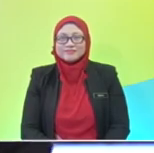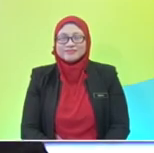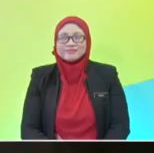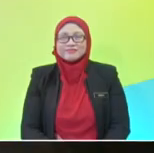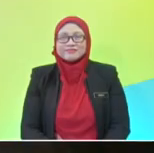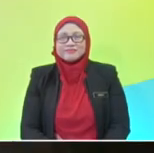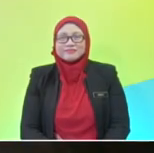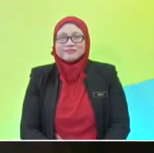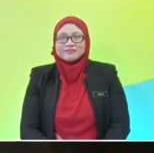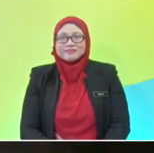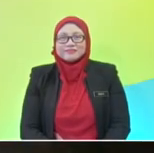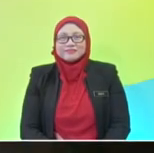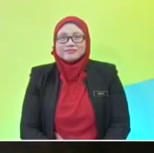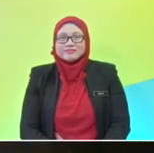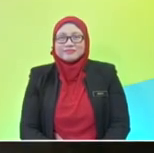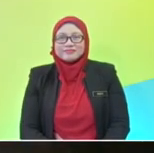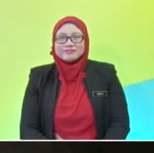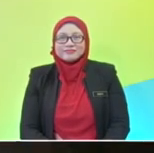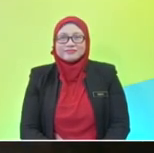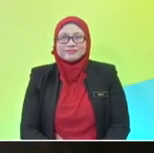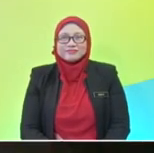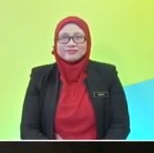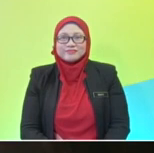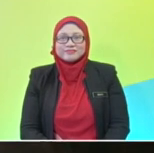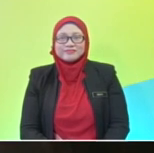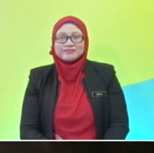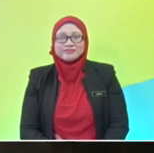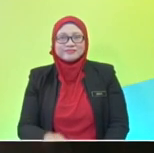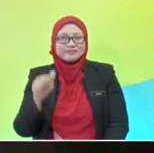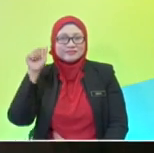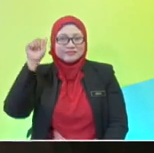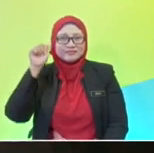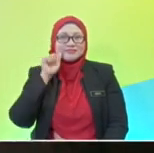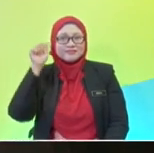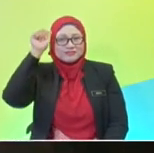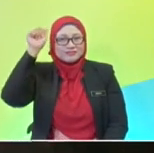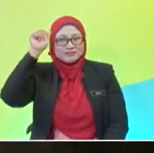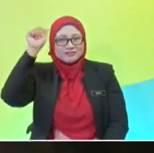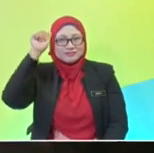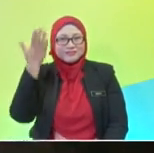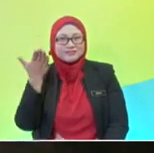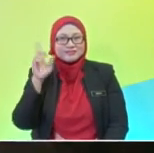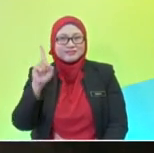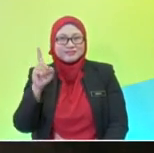Okay, ready? Let's move on. To Akasha. Akasha, which bag do you want? Okay, which bag, Akasha? B, D.